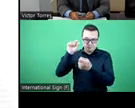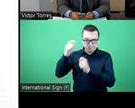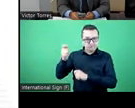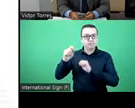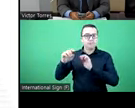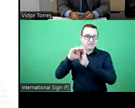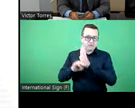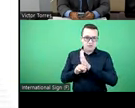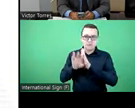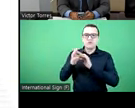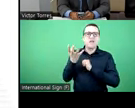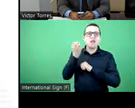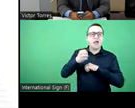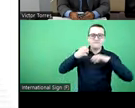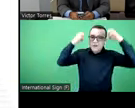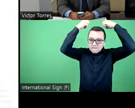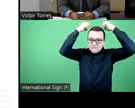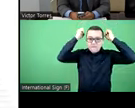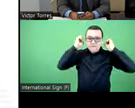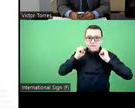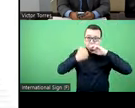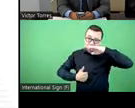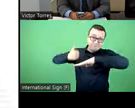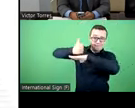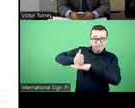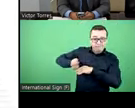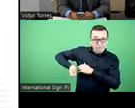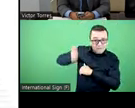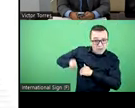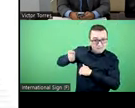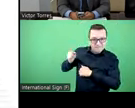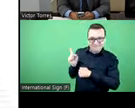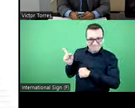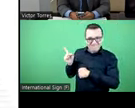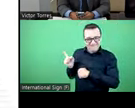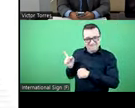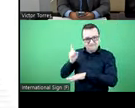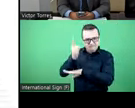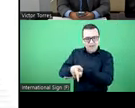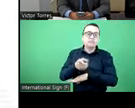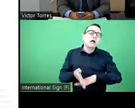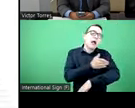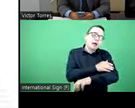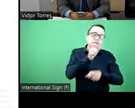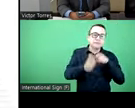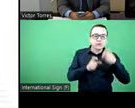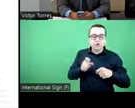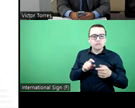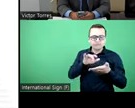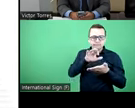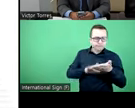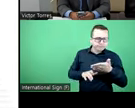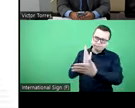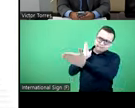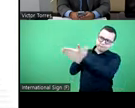also a decision made by the Constitutional Court that